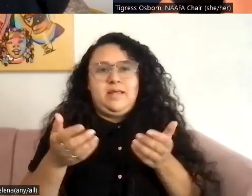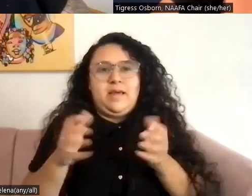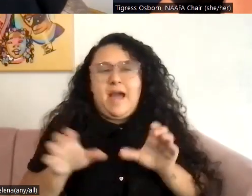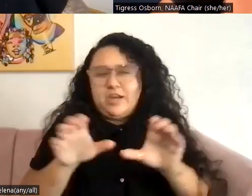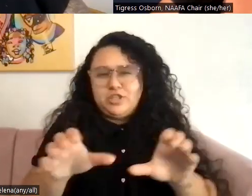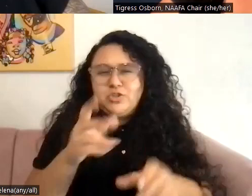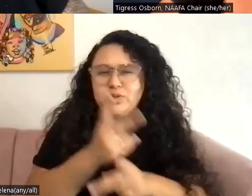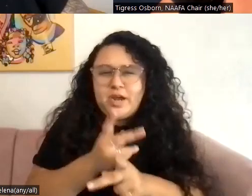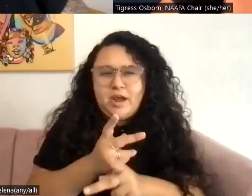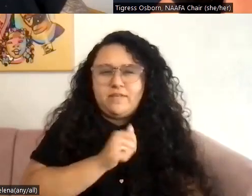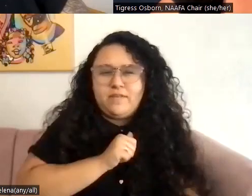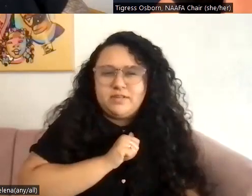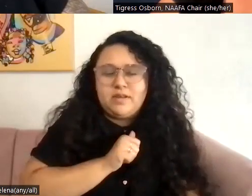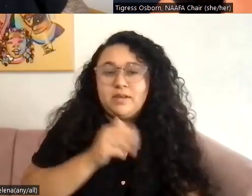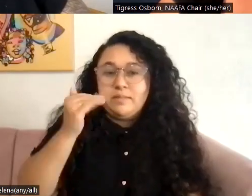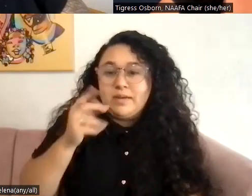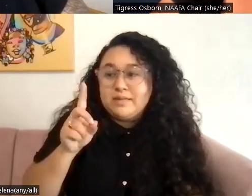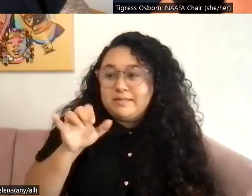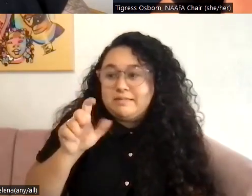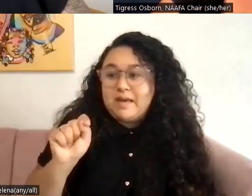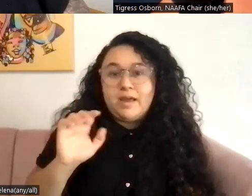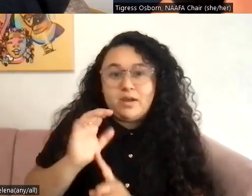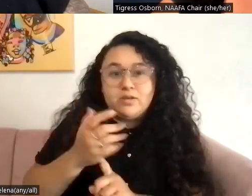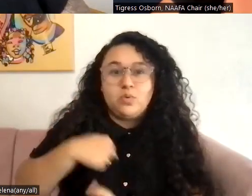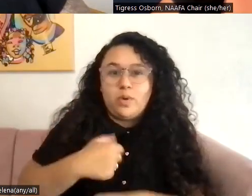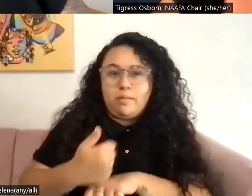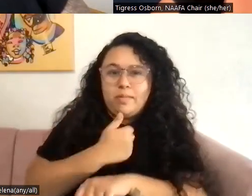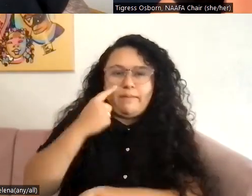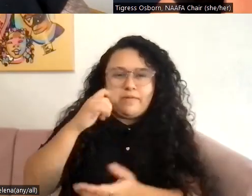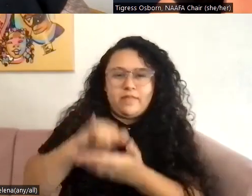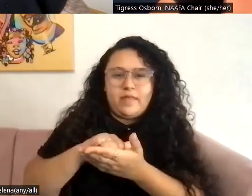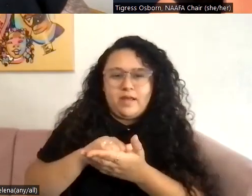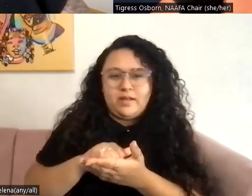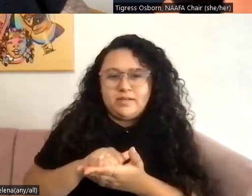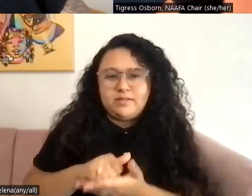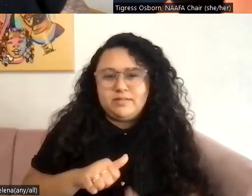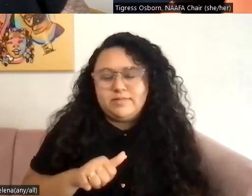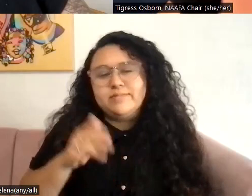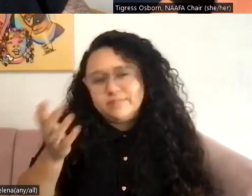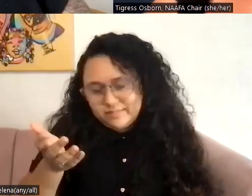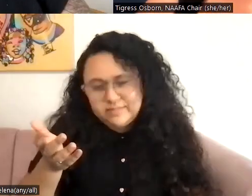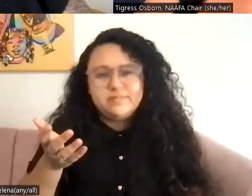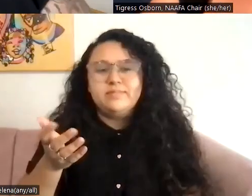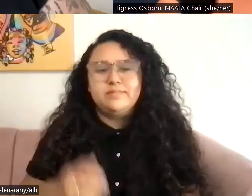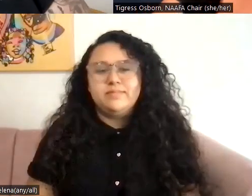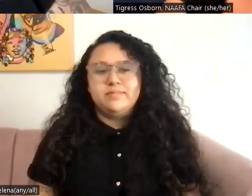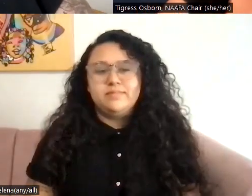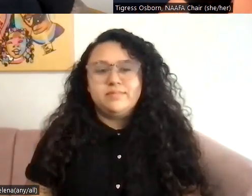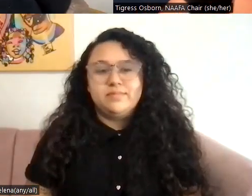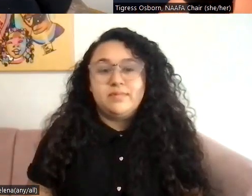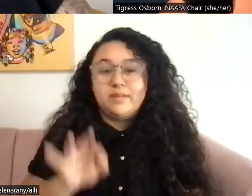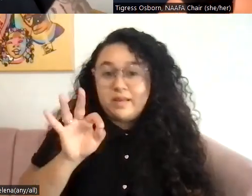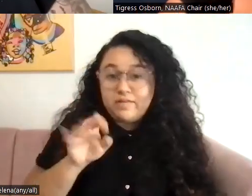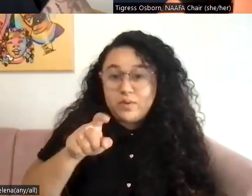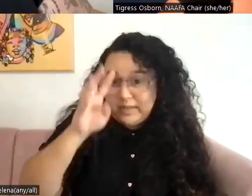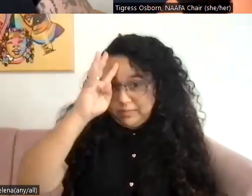of diet culture, we are blamed for this. And that is the biggest load. So if you have to get